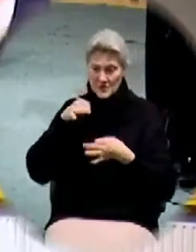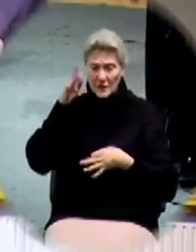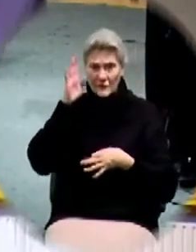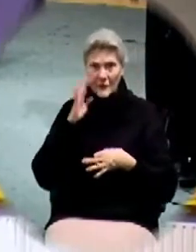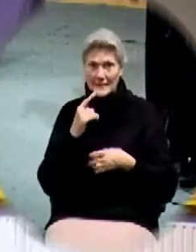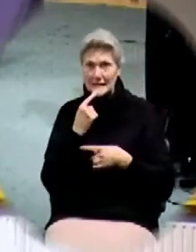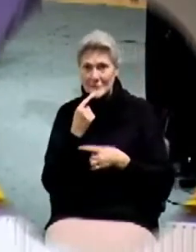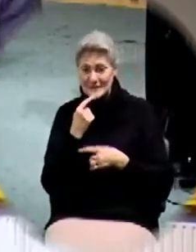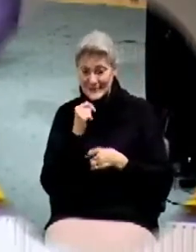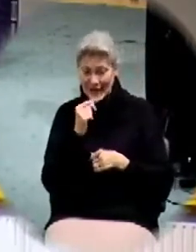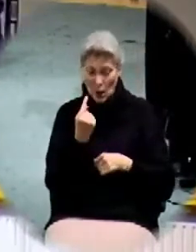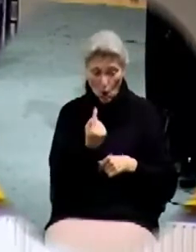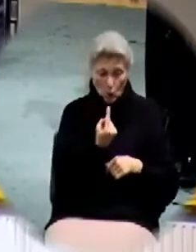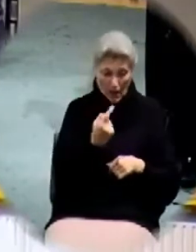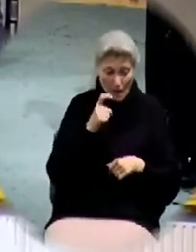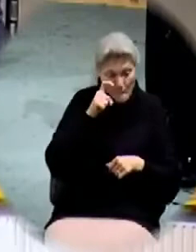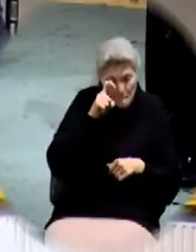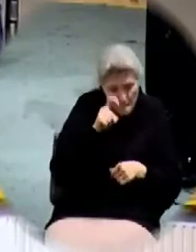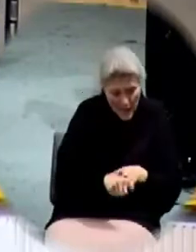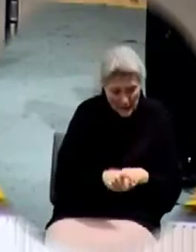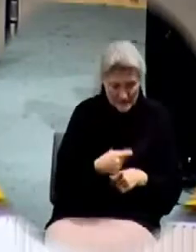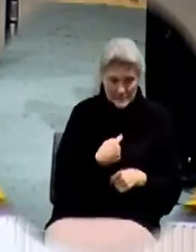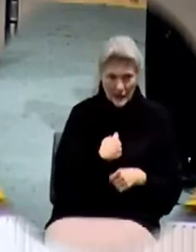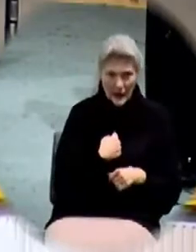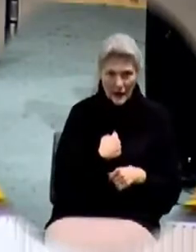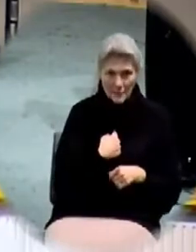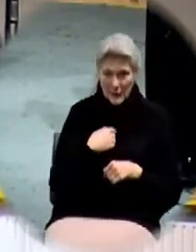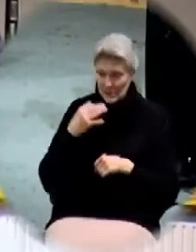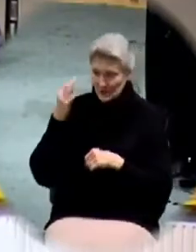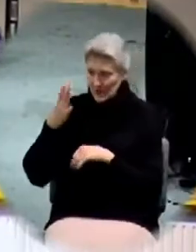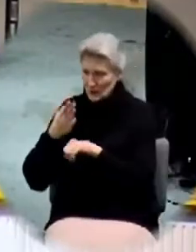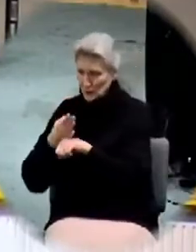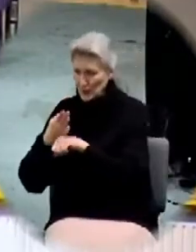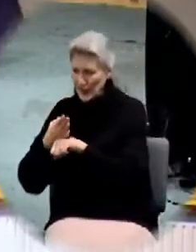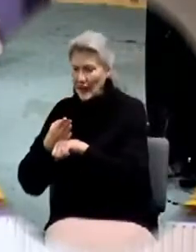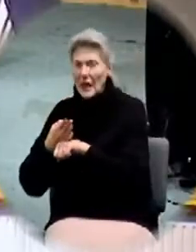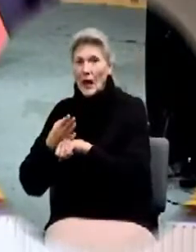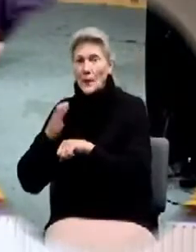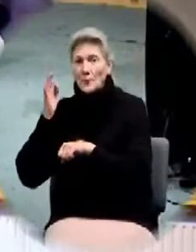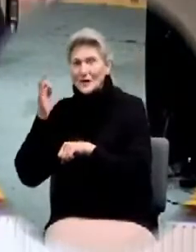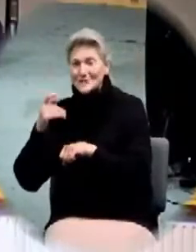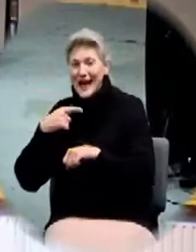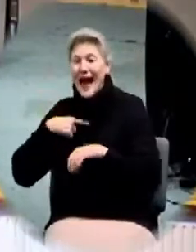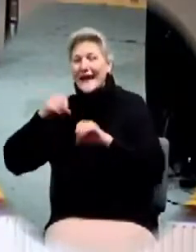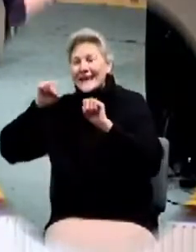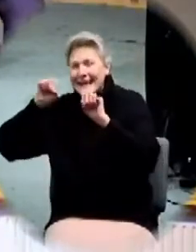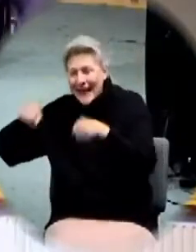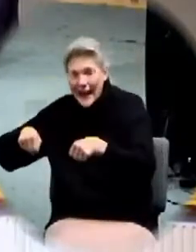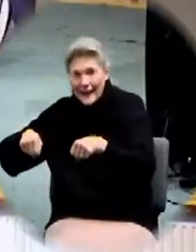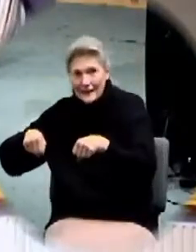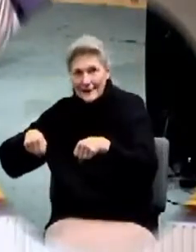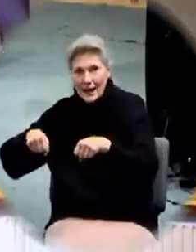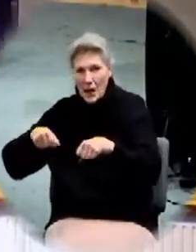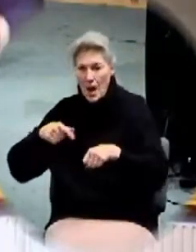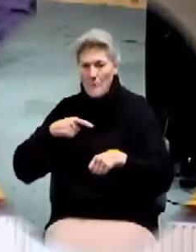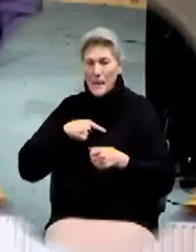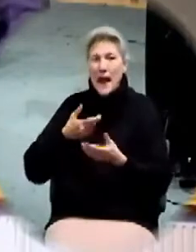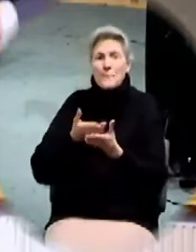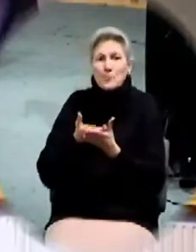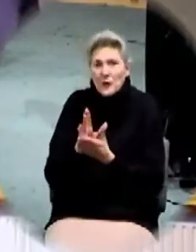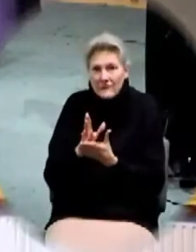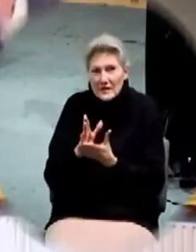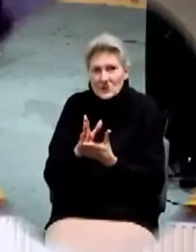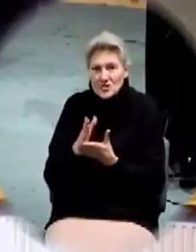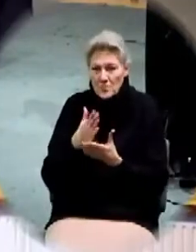not only must I, but as Pastor Betcher preached about, I get to. It's my honor. It's my privilege. It's my